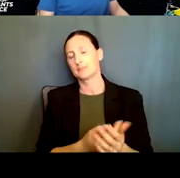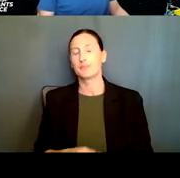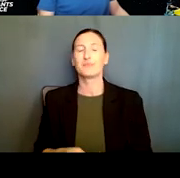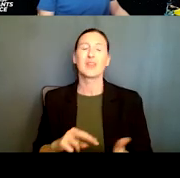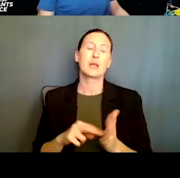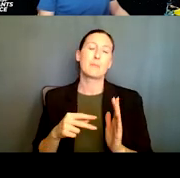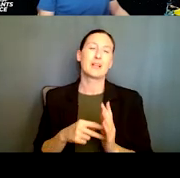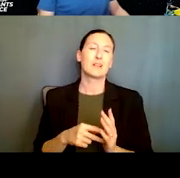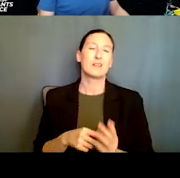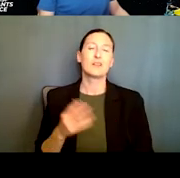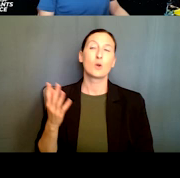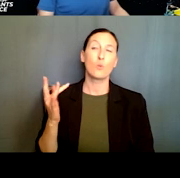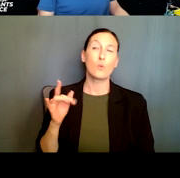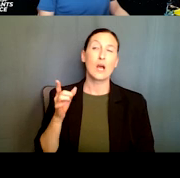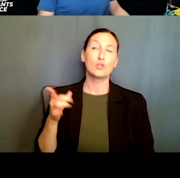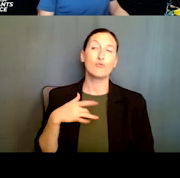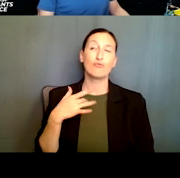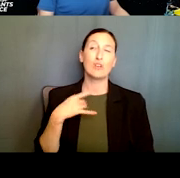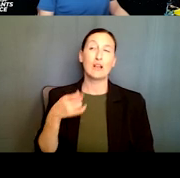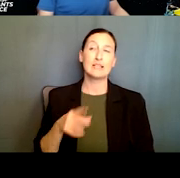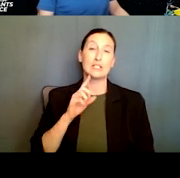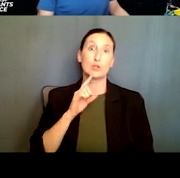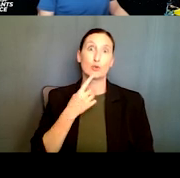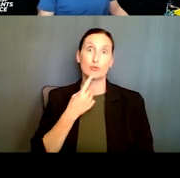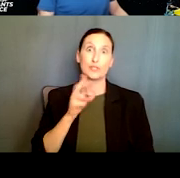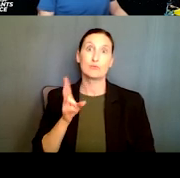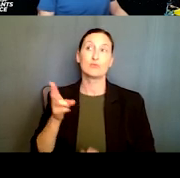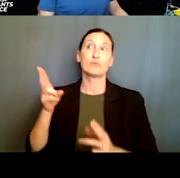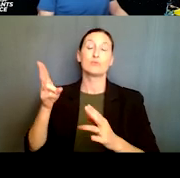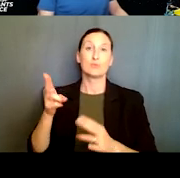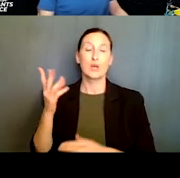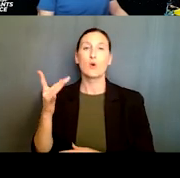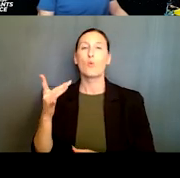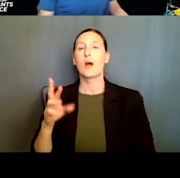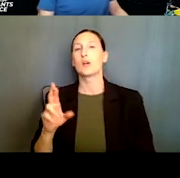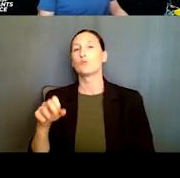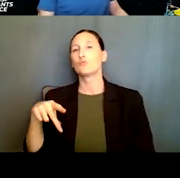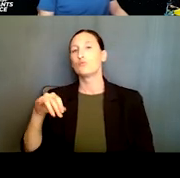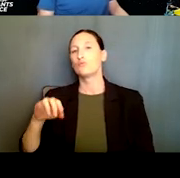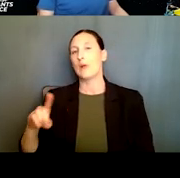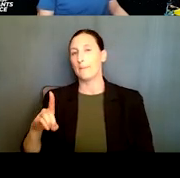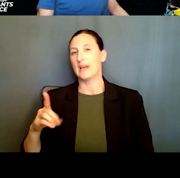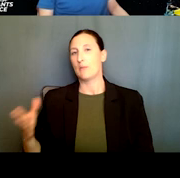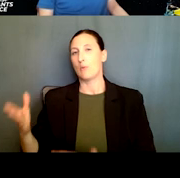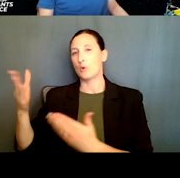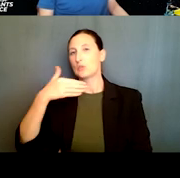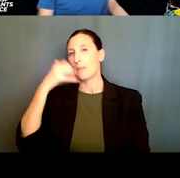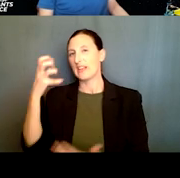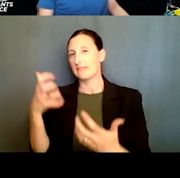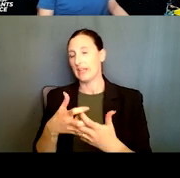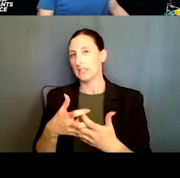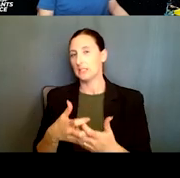why the proposed research is urgent and why a rapid, uh, proposal would be the best mechanism. This would be